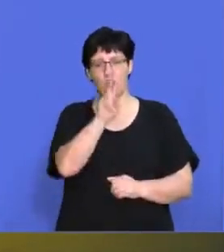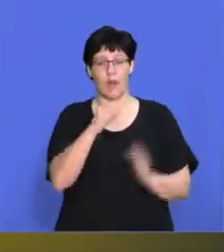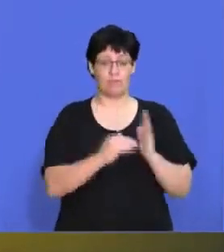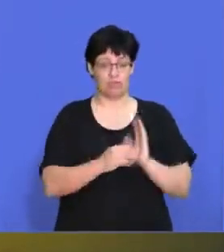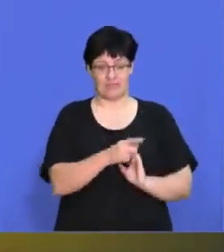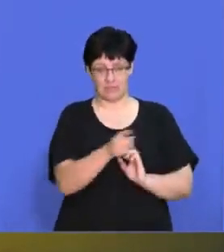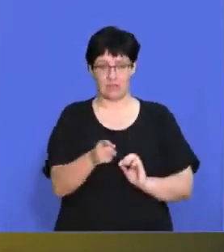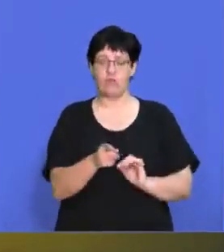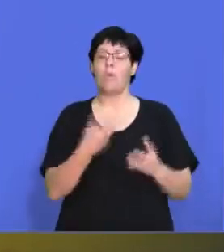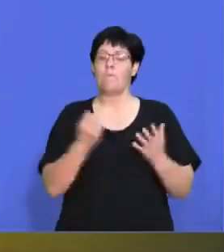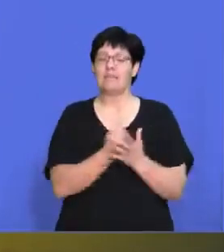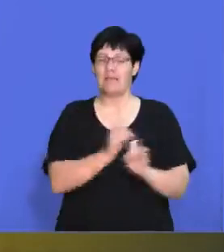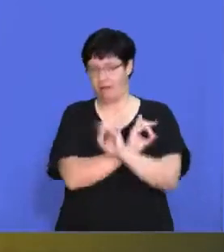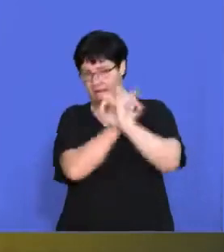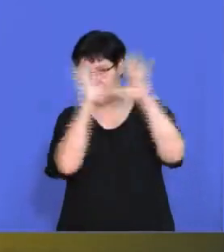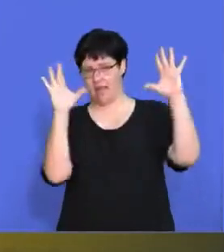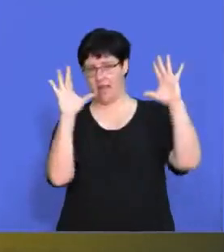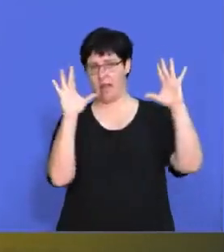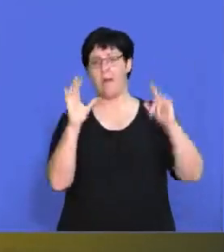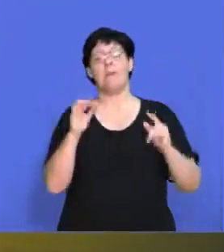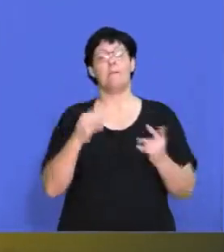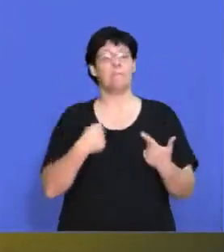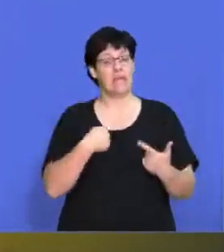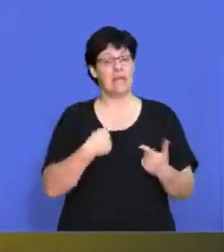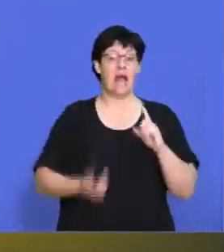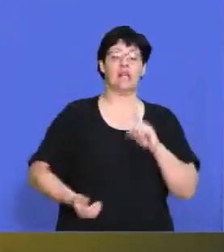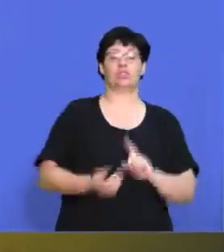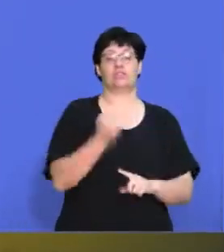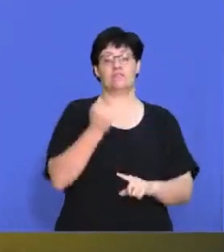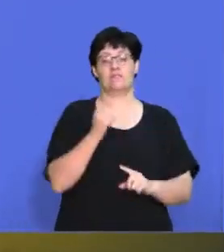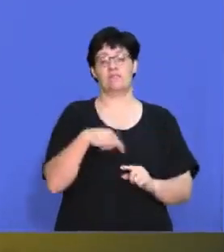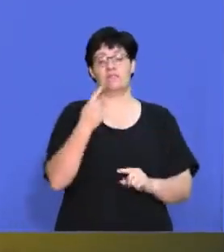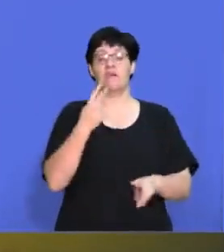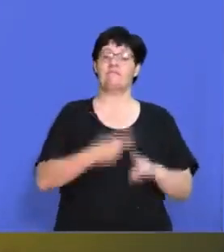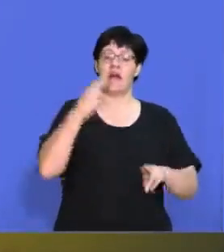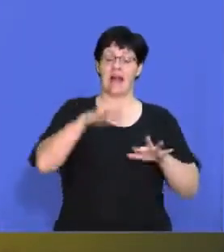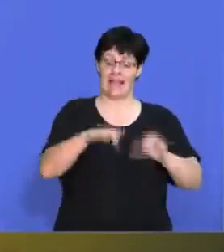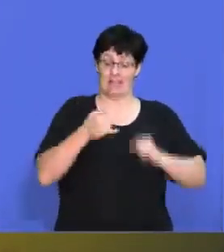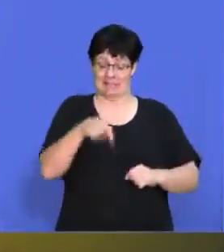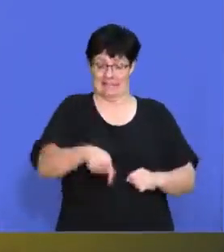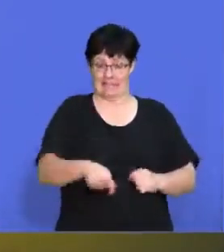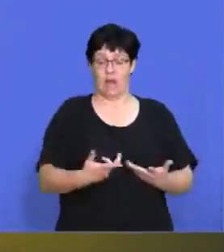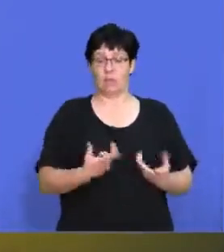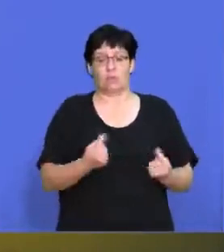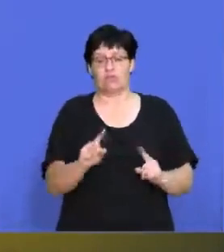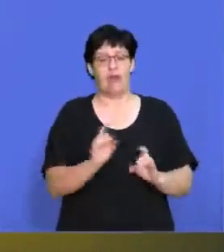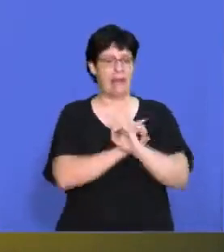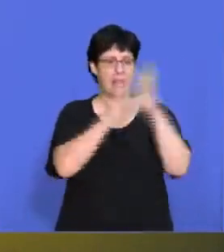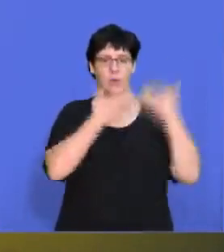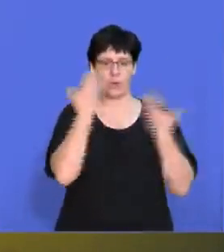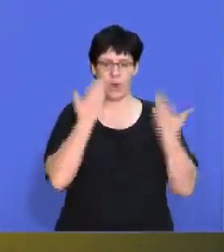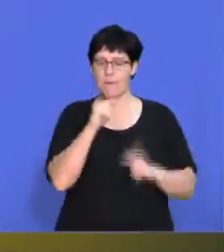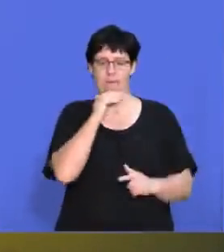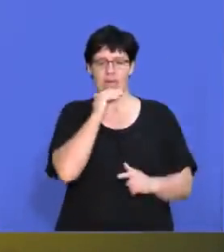should have a clear vision of what you want to achieve in your final exams. Now, if you don't have a clear vision, you're never going to